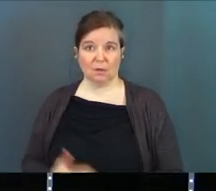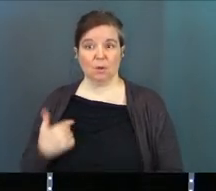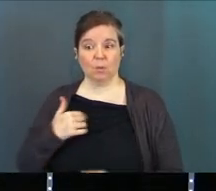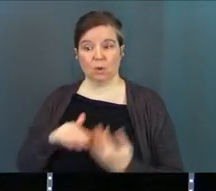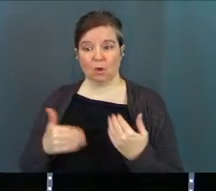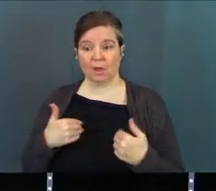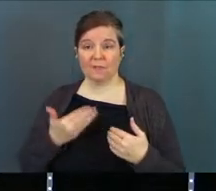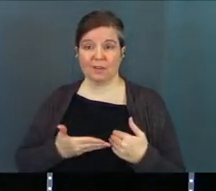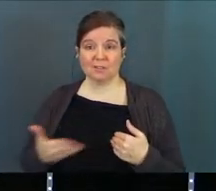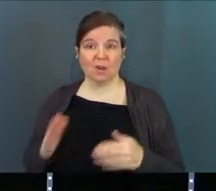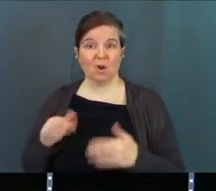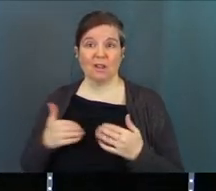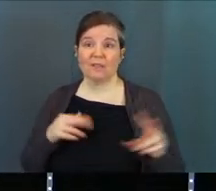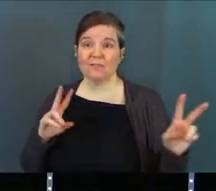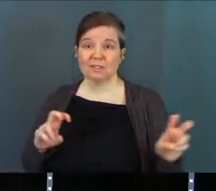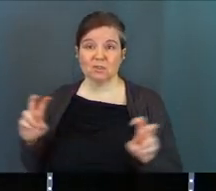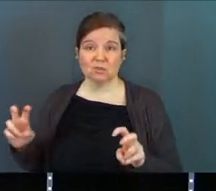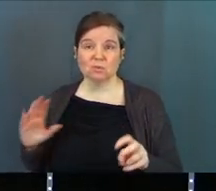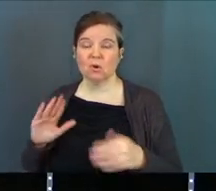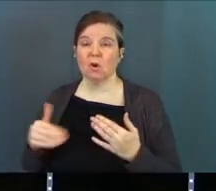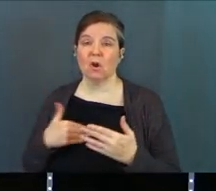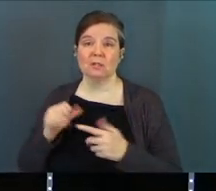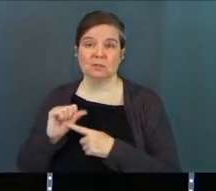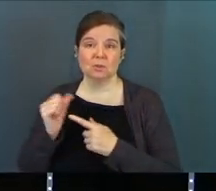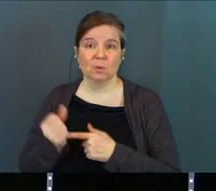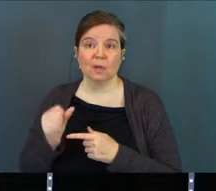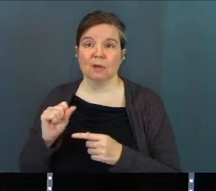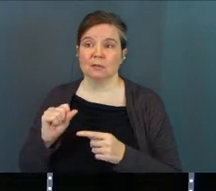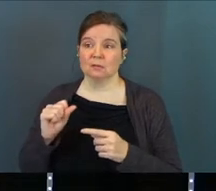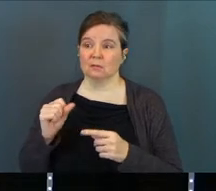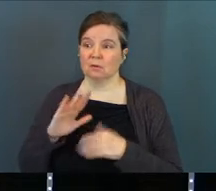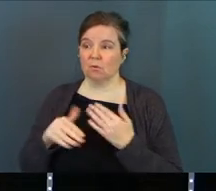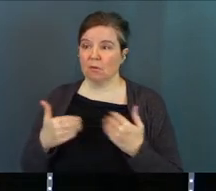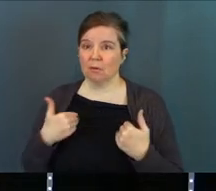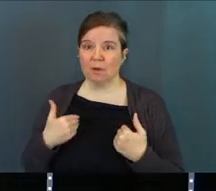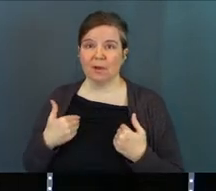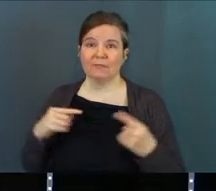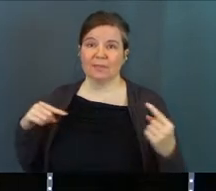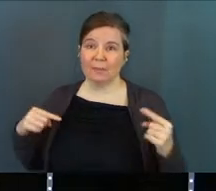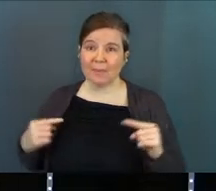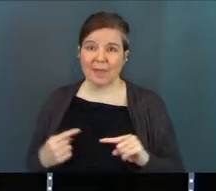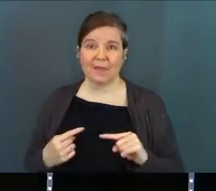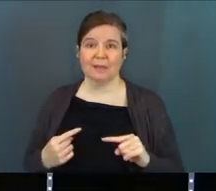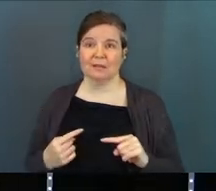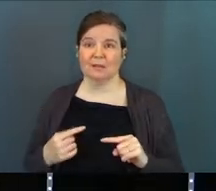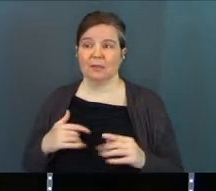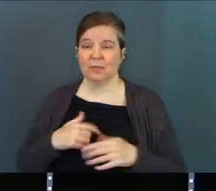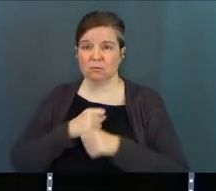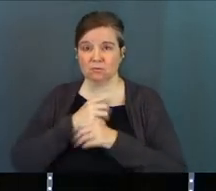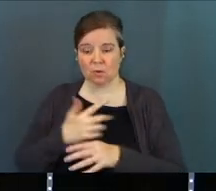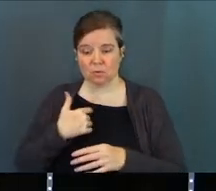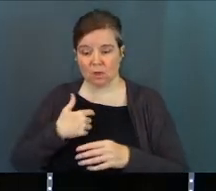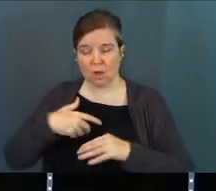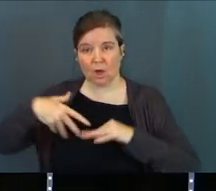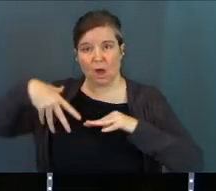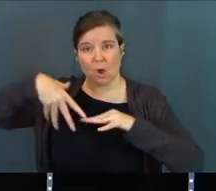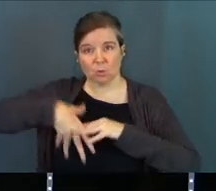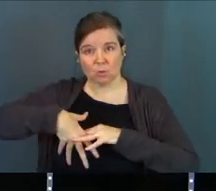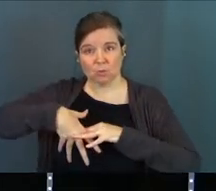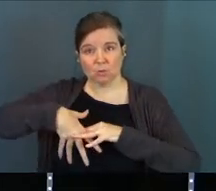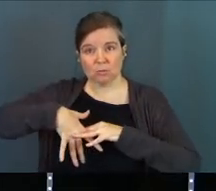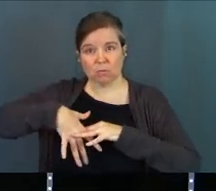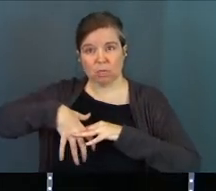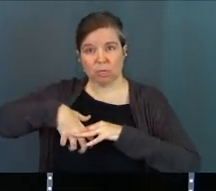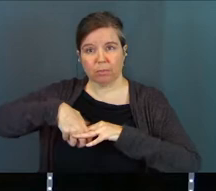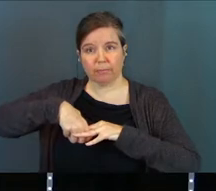We've all got our stuff. We've all got our issues, our situations, our circumstances, the pain that is causing our roots to be broken